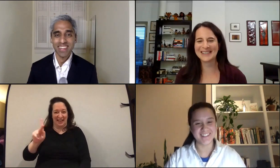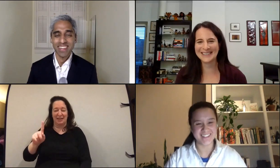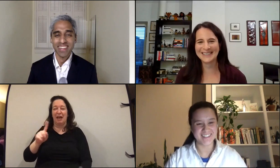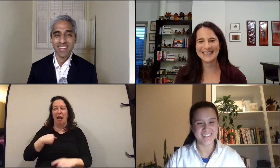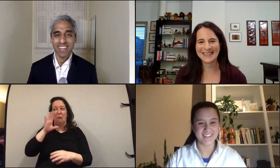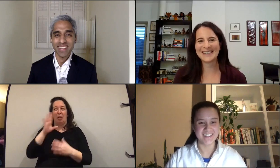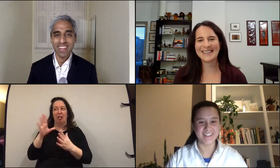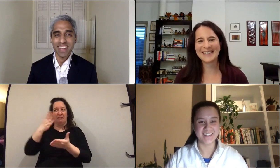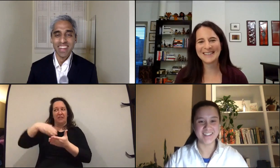little time totally